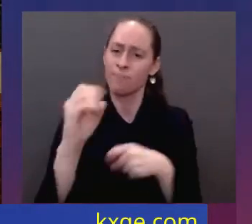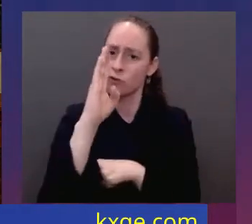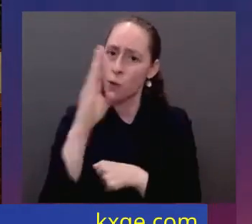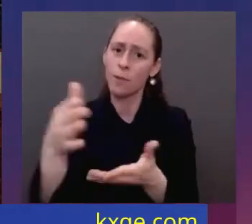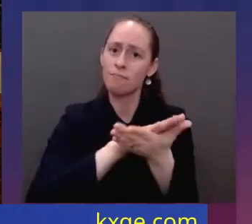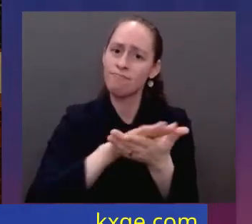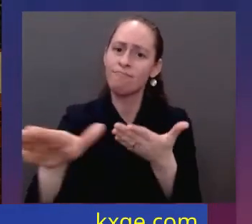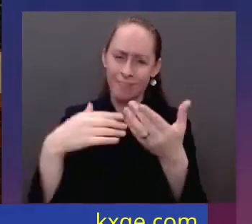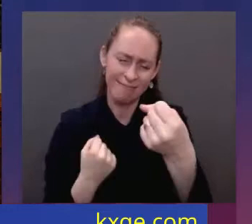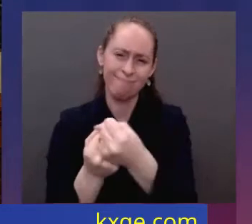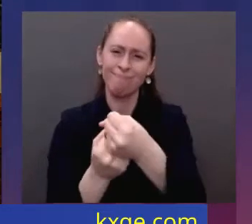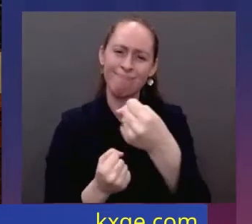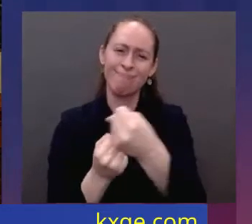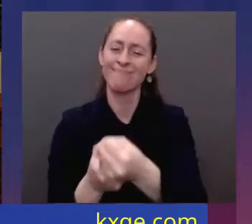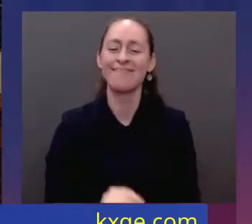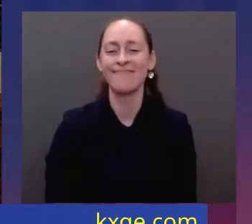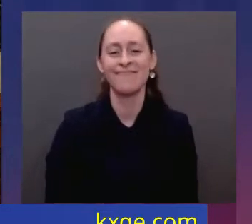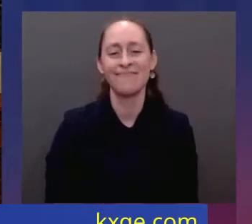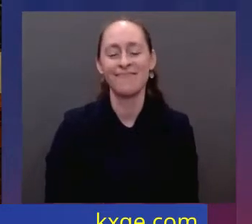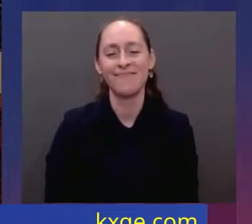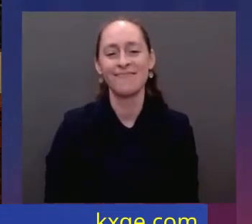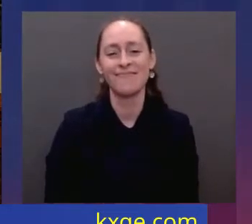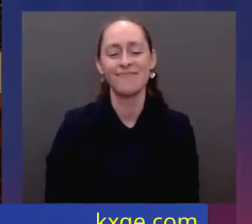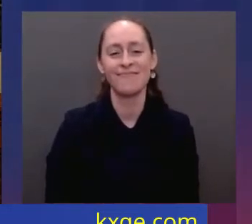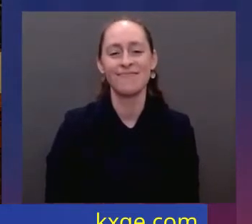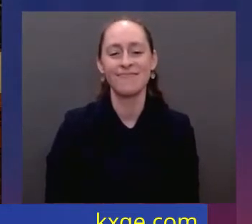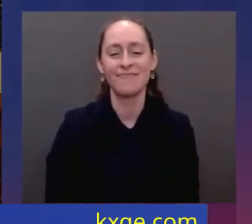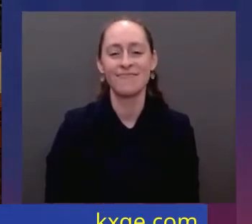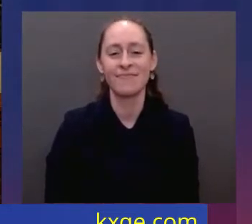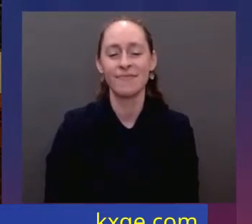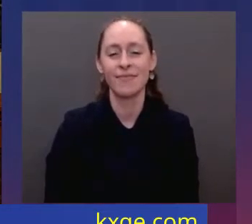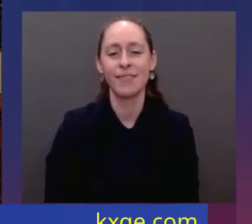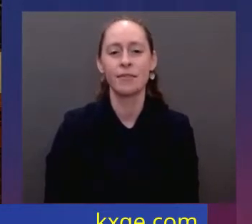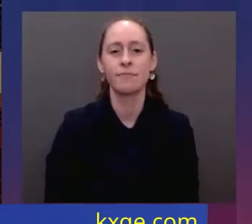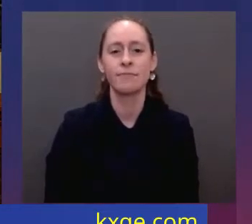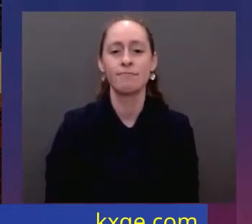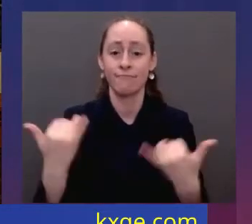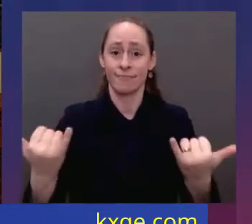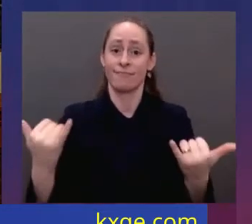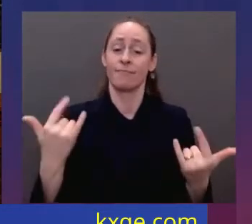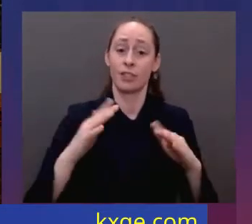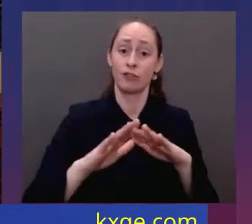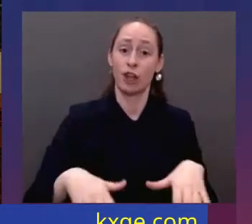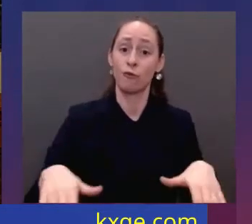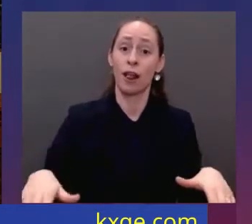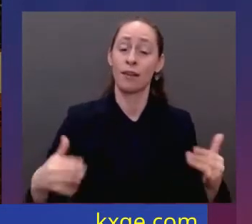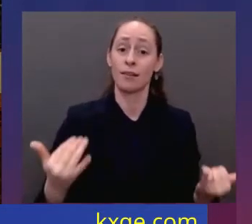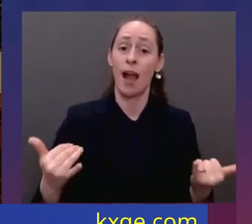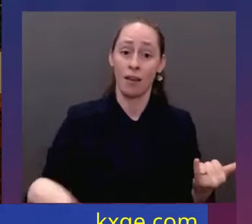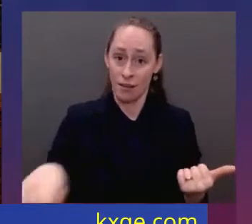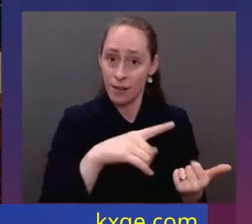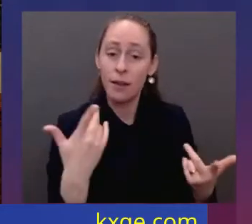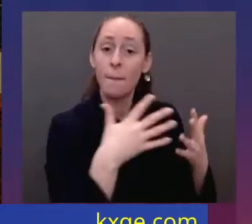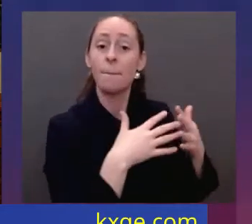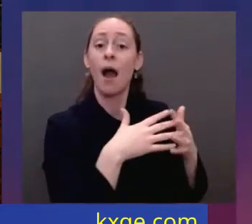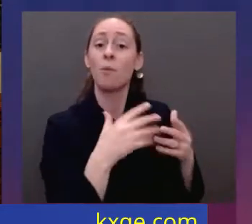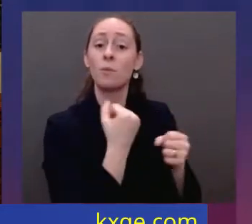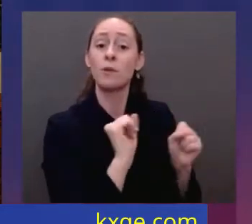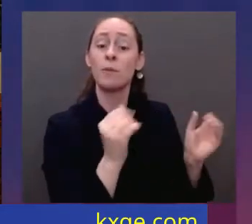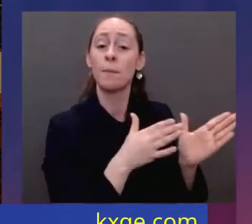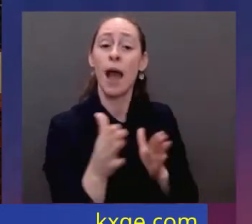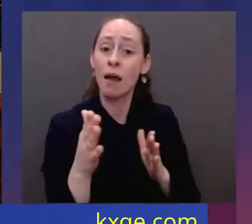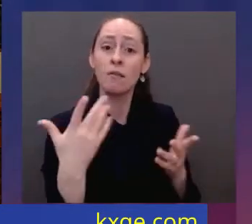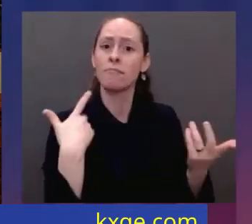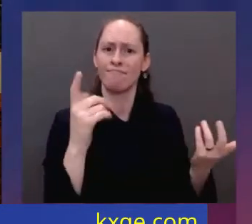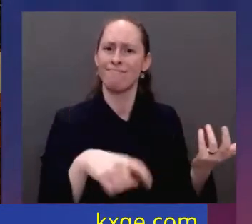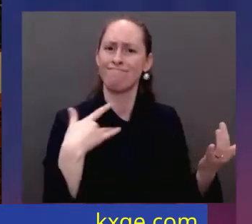lives and education have been turned upside down. The American Rescue Plan gave schools money to hire teachers and help students make up their lost learning. I urge every parent to make